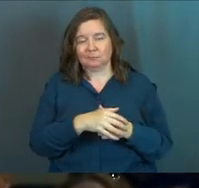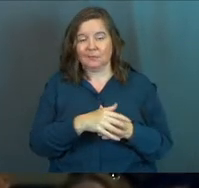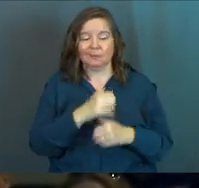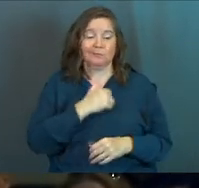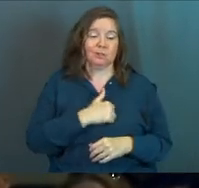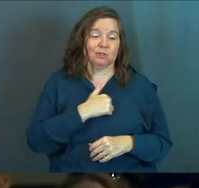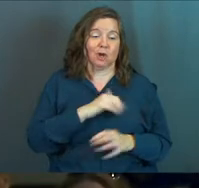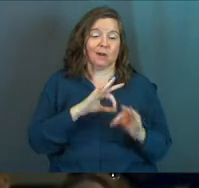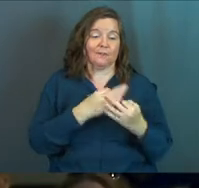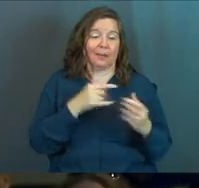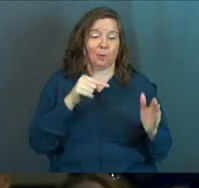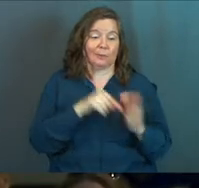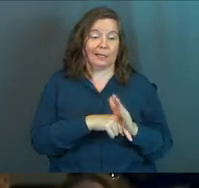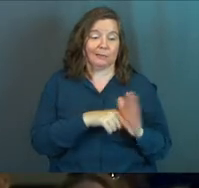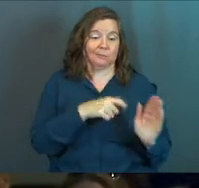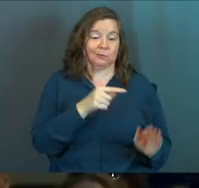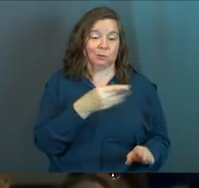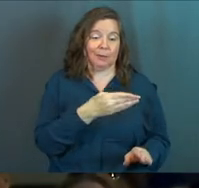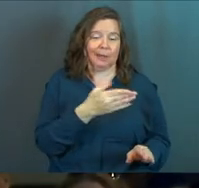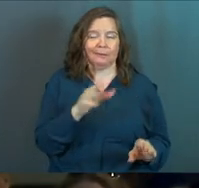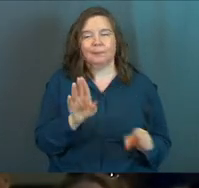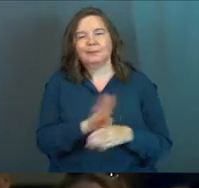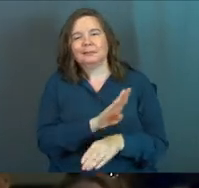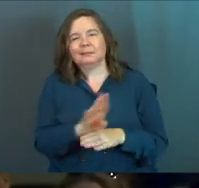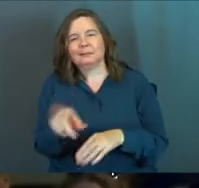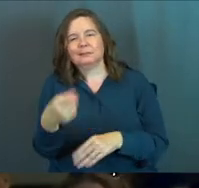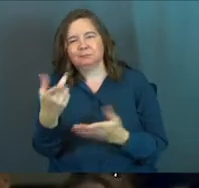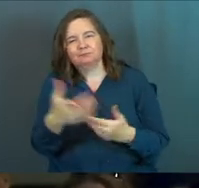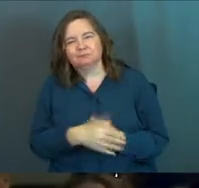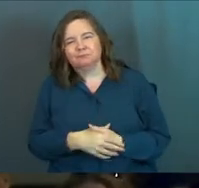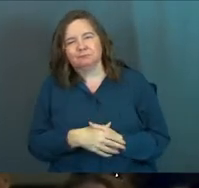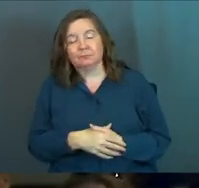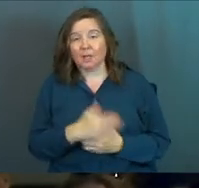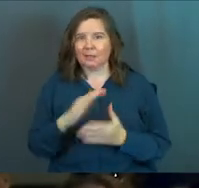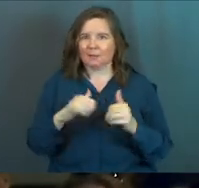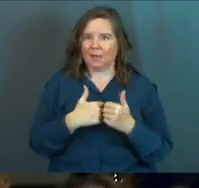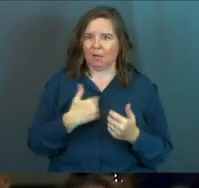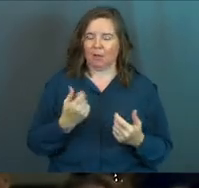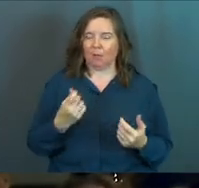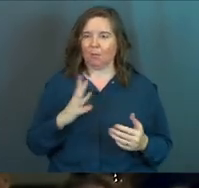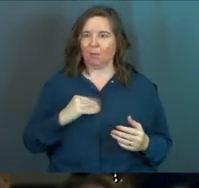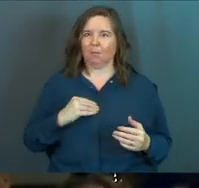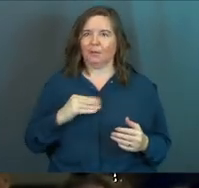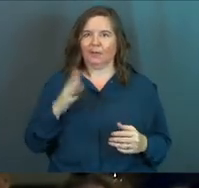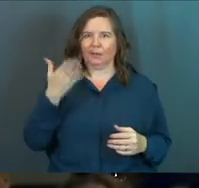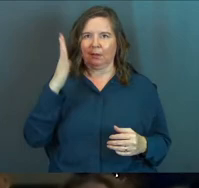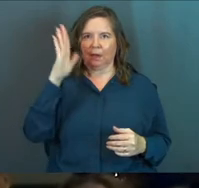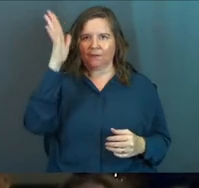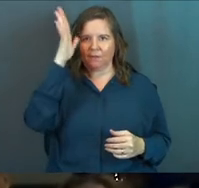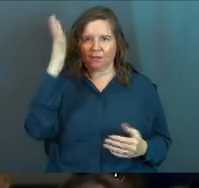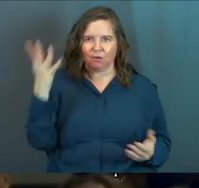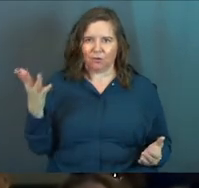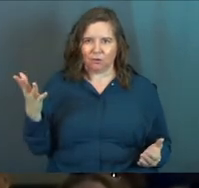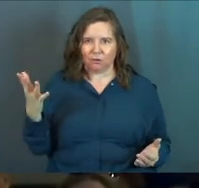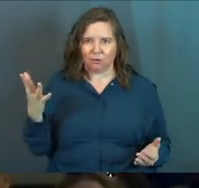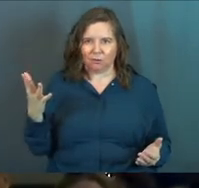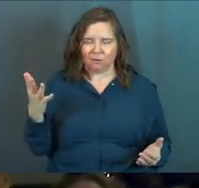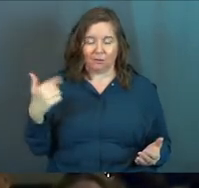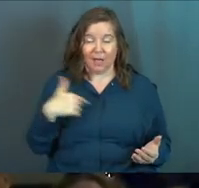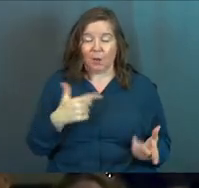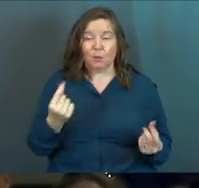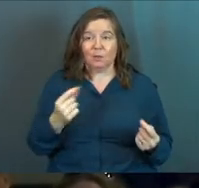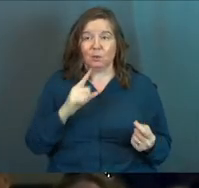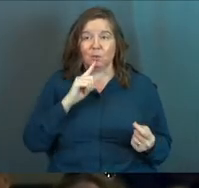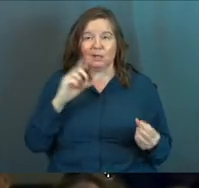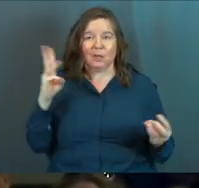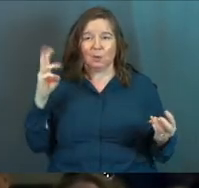Sorry your family was killed, it was just business. And somehow that makes sense in the Godfather. And we